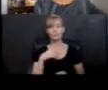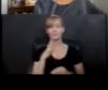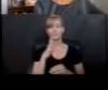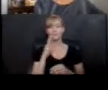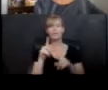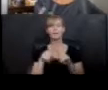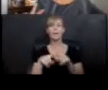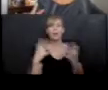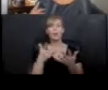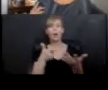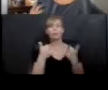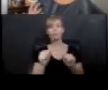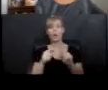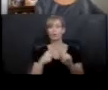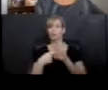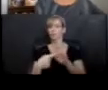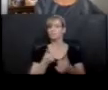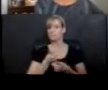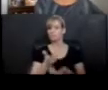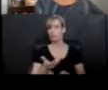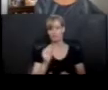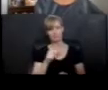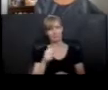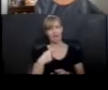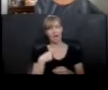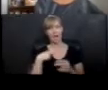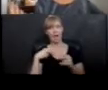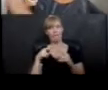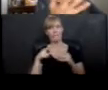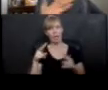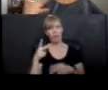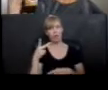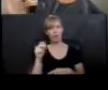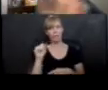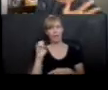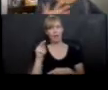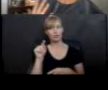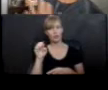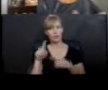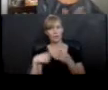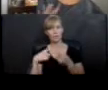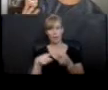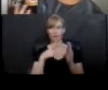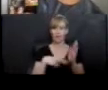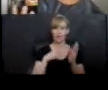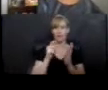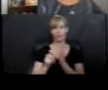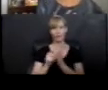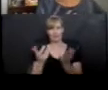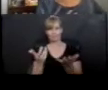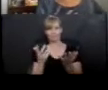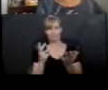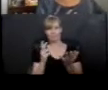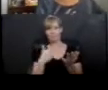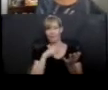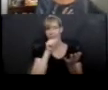trying to share, right? So this is something that I'm really passionate about, right? Reading and writing. This is like my whole, such a